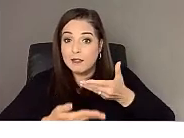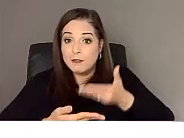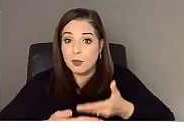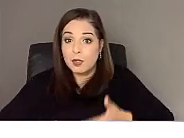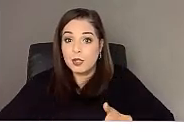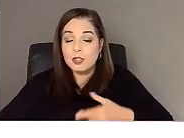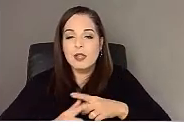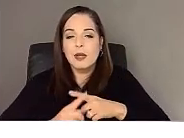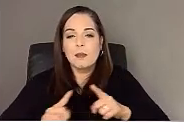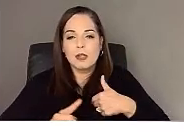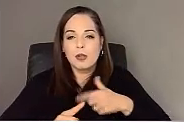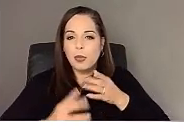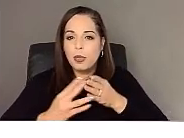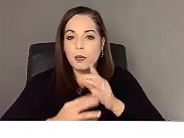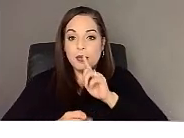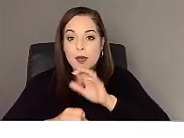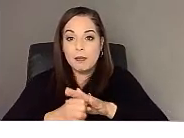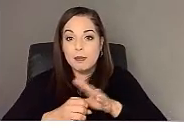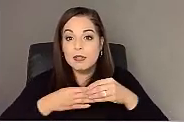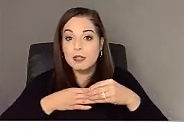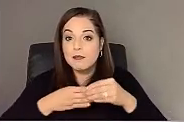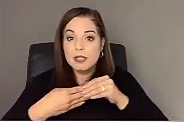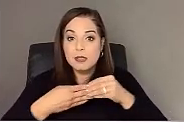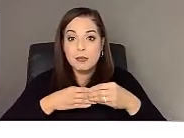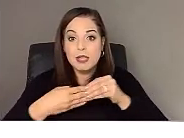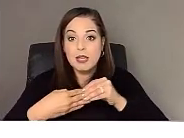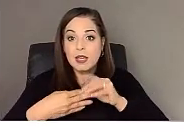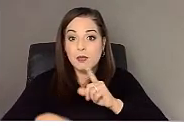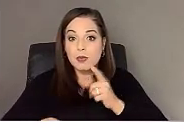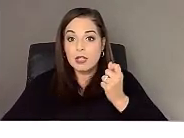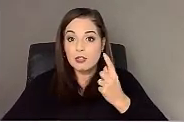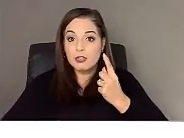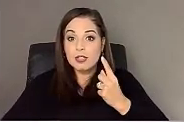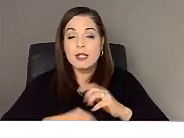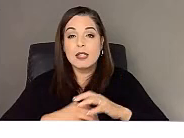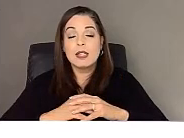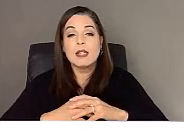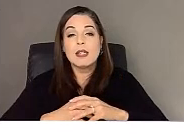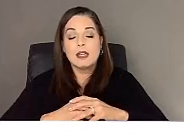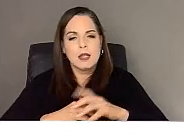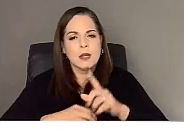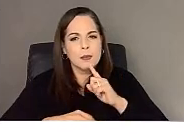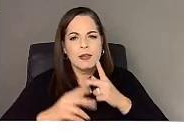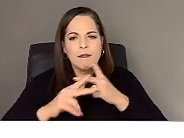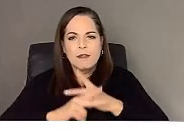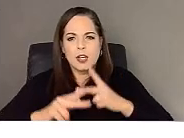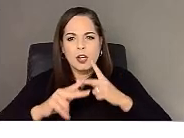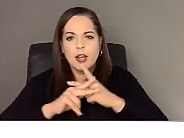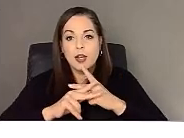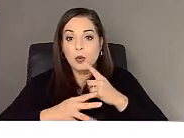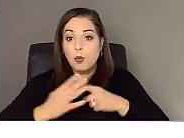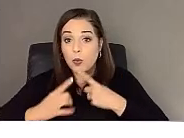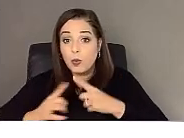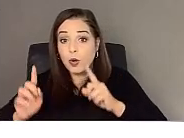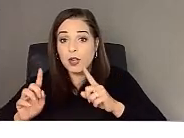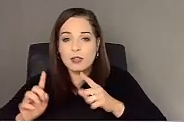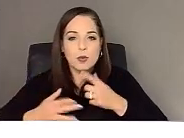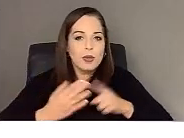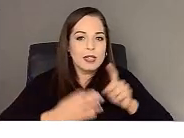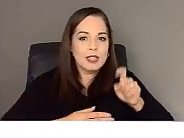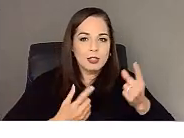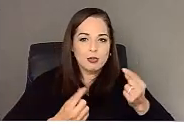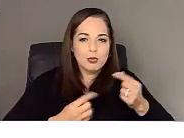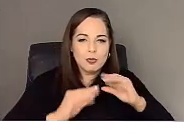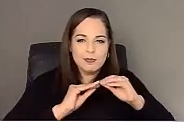through the commitment to flexibility and understanding, uh, really figure out what worked and what needed to do. Um,